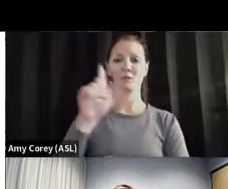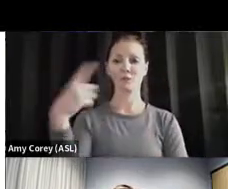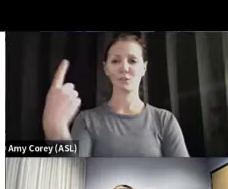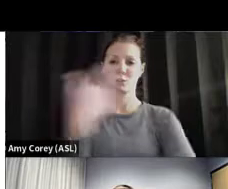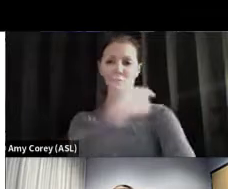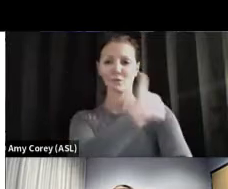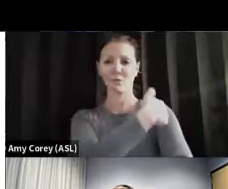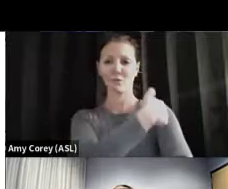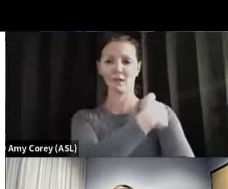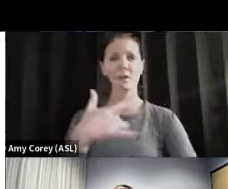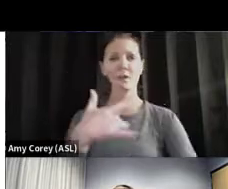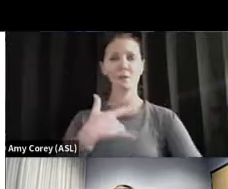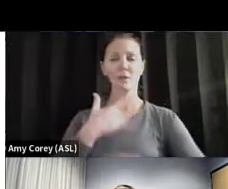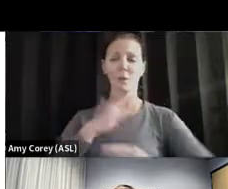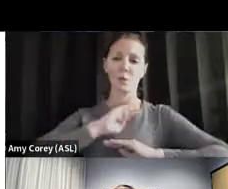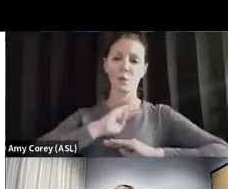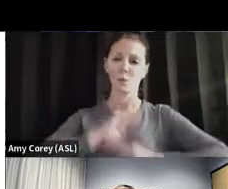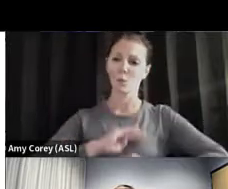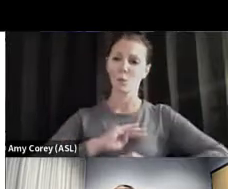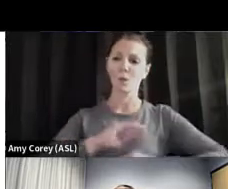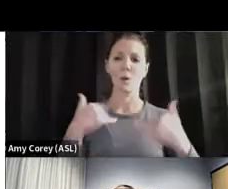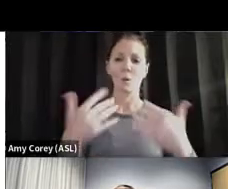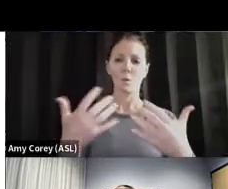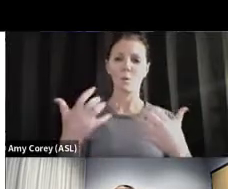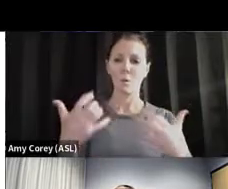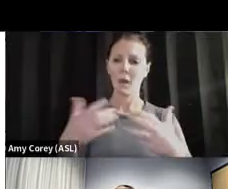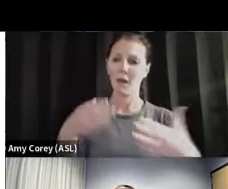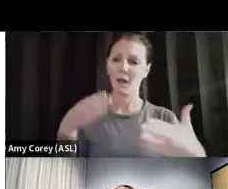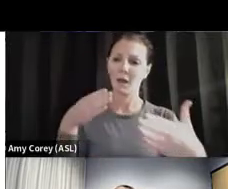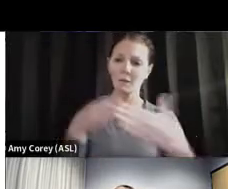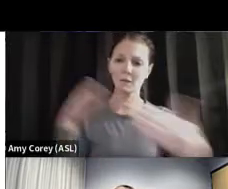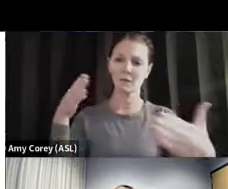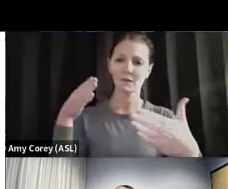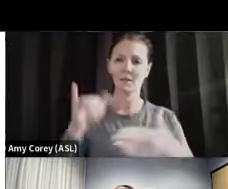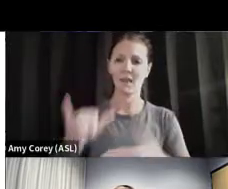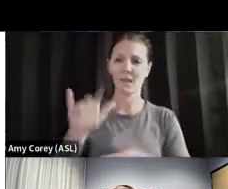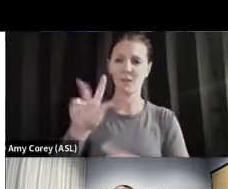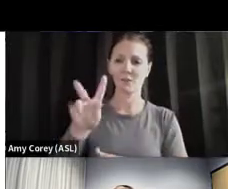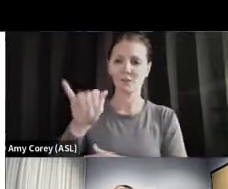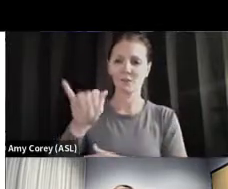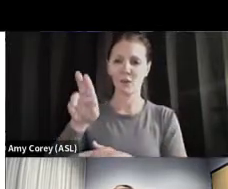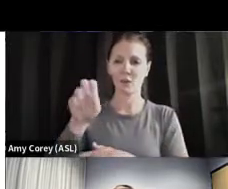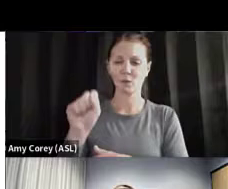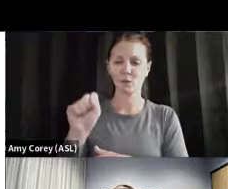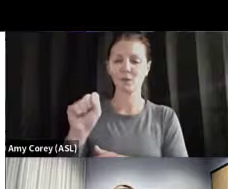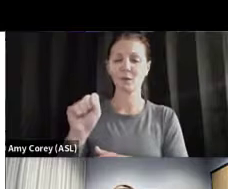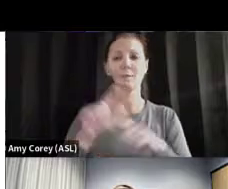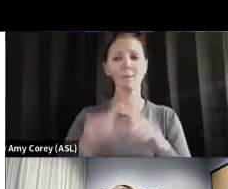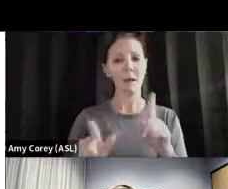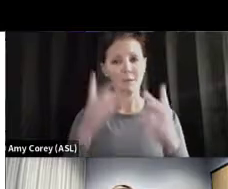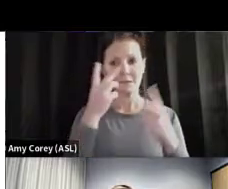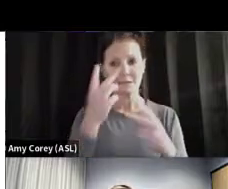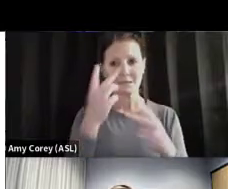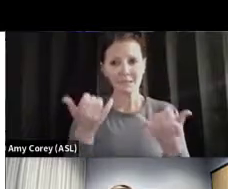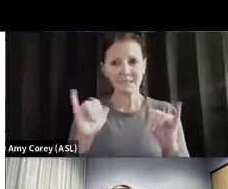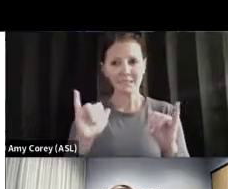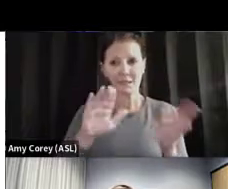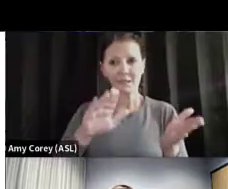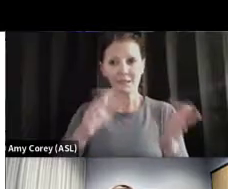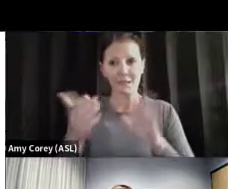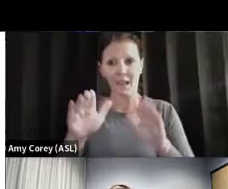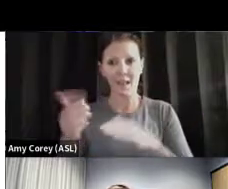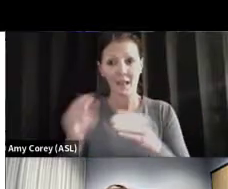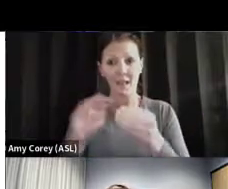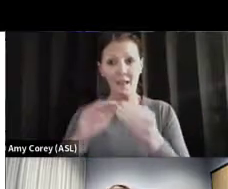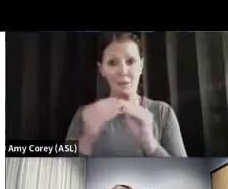could see that it dropped. We had an increase, but again, the number of deaths was still too high back here. Now, what's new now?